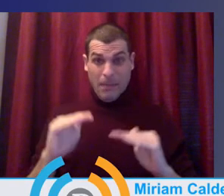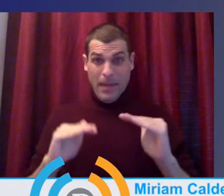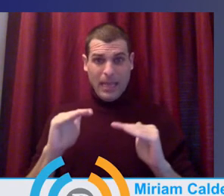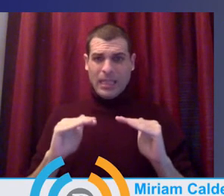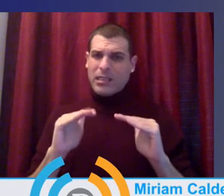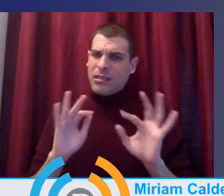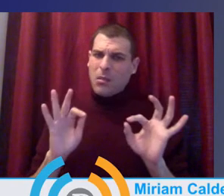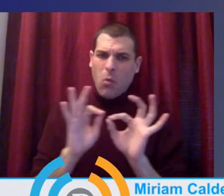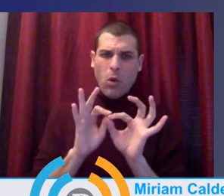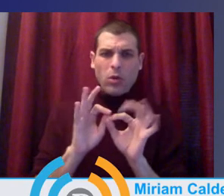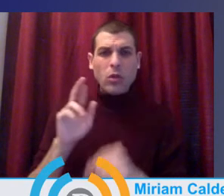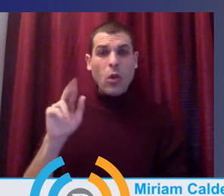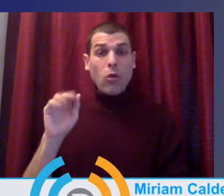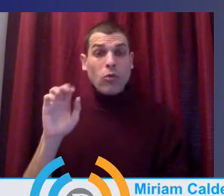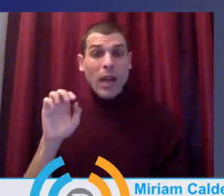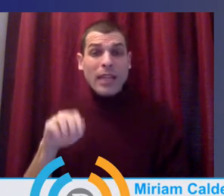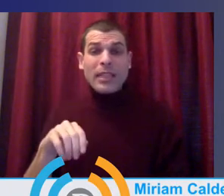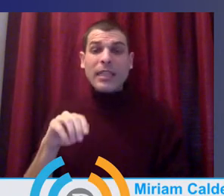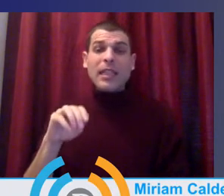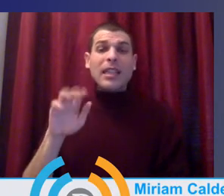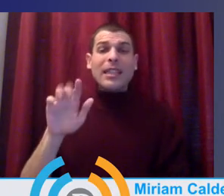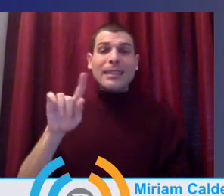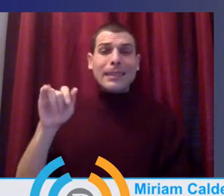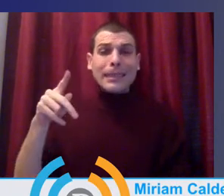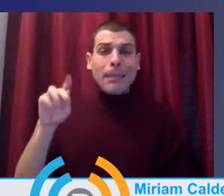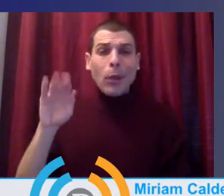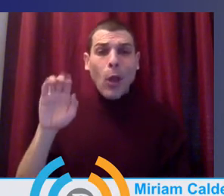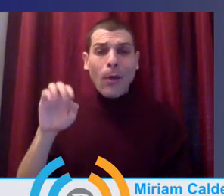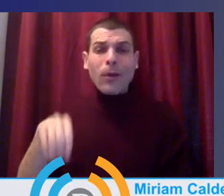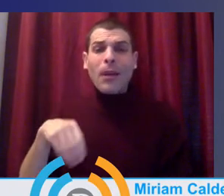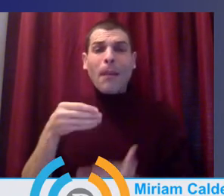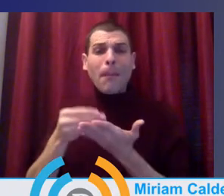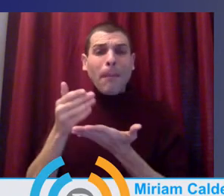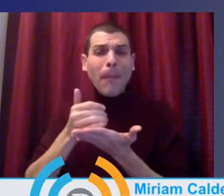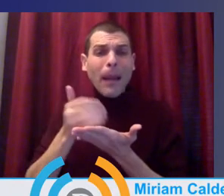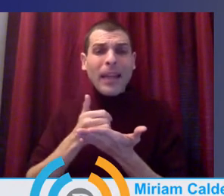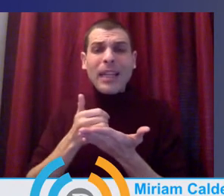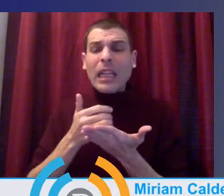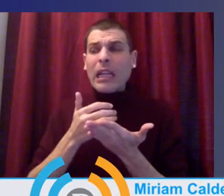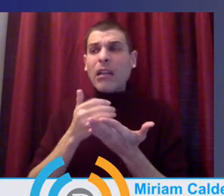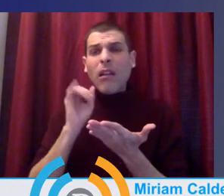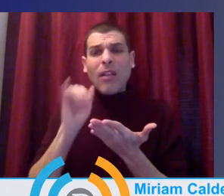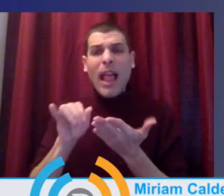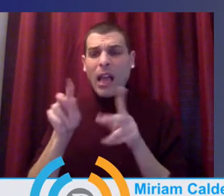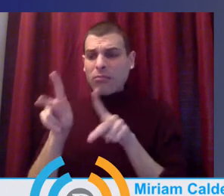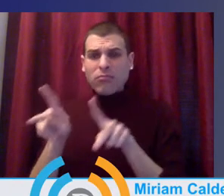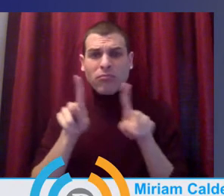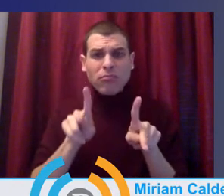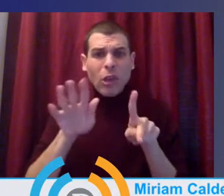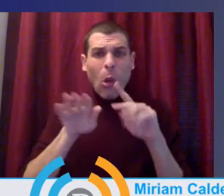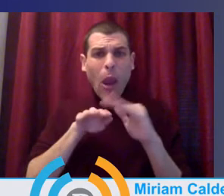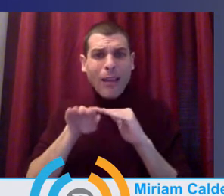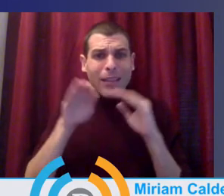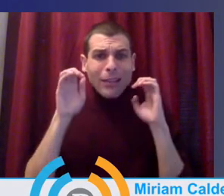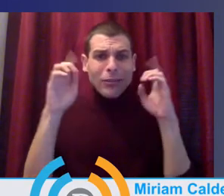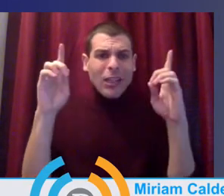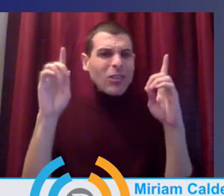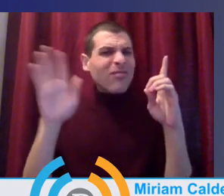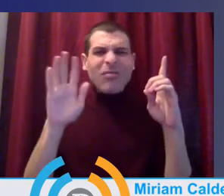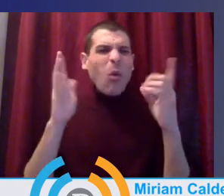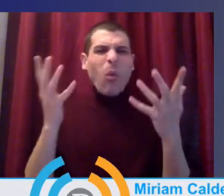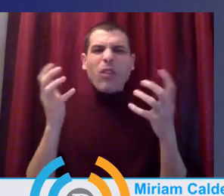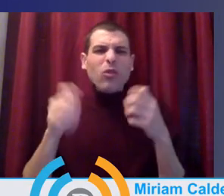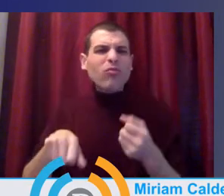income, and zip code as predictors of whether children, families, and communities have access to early learning. So what it's looked like is standing up an emergency